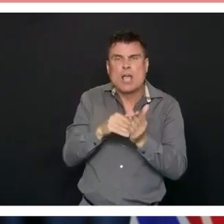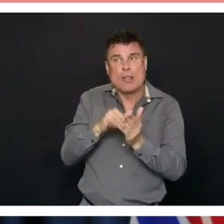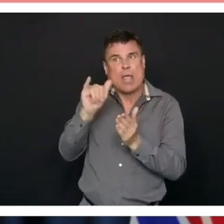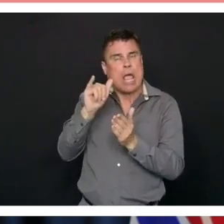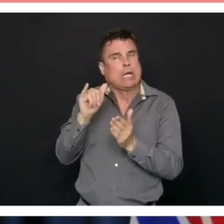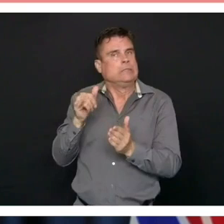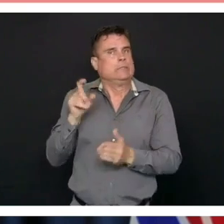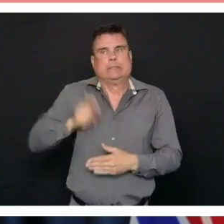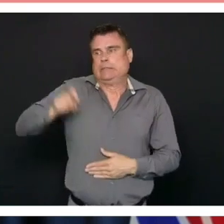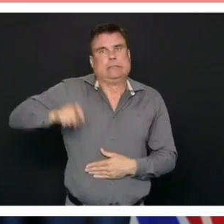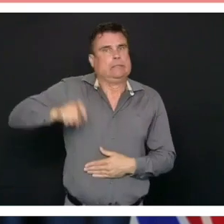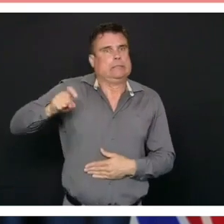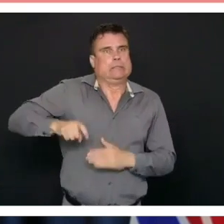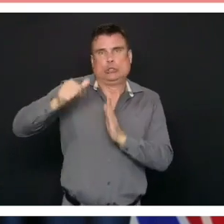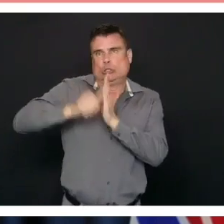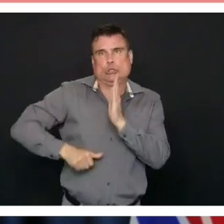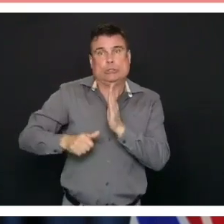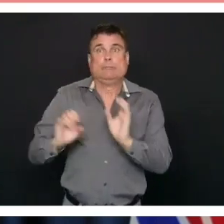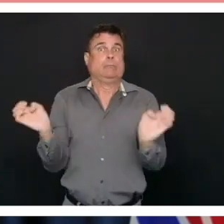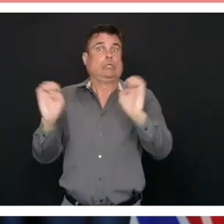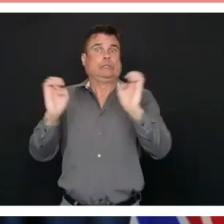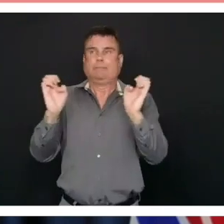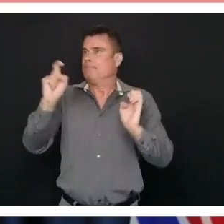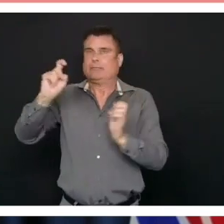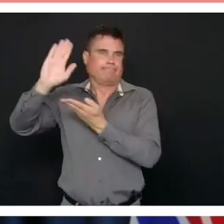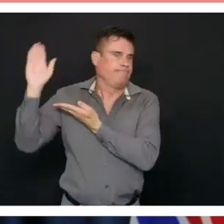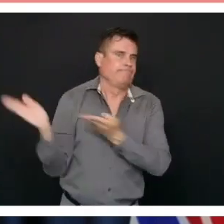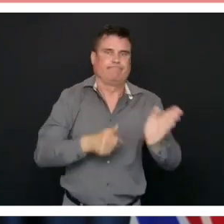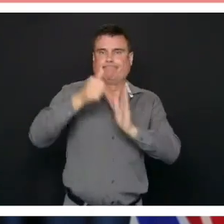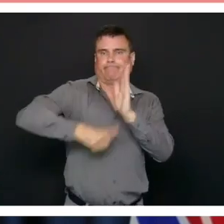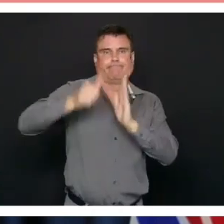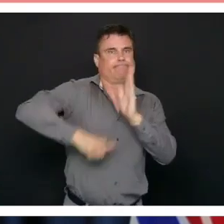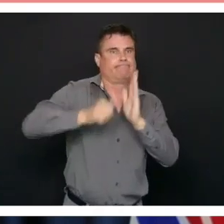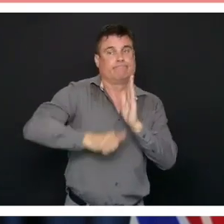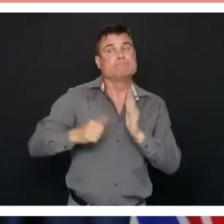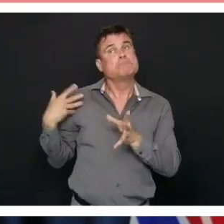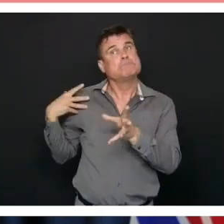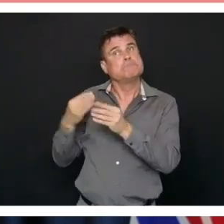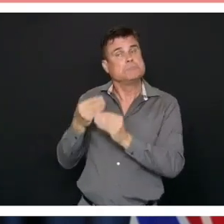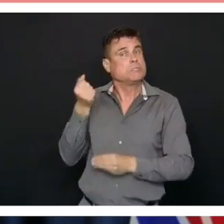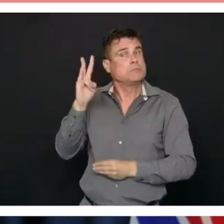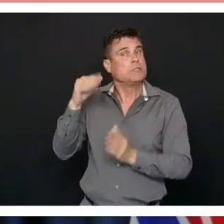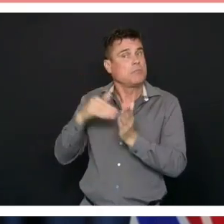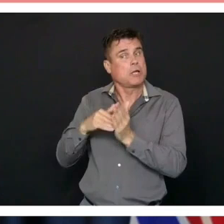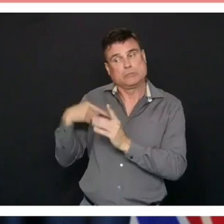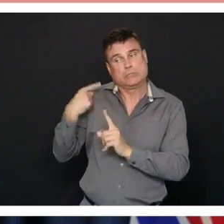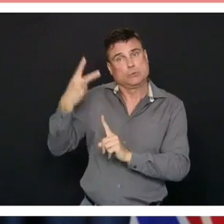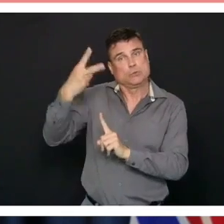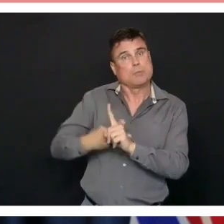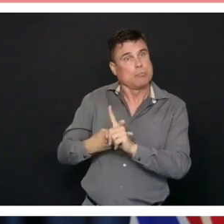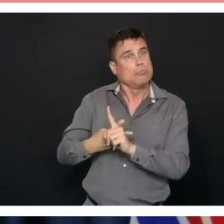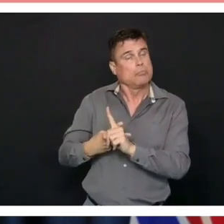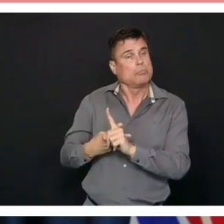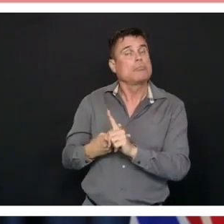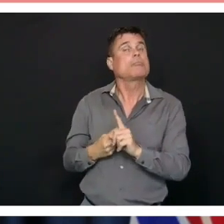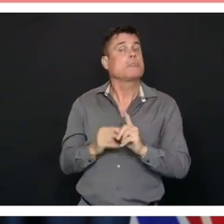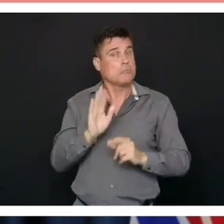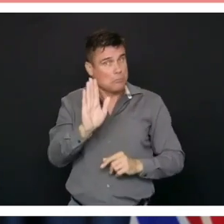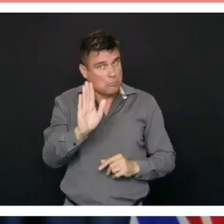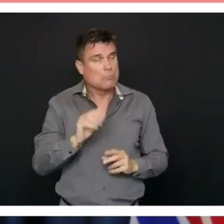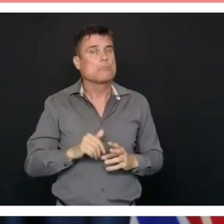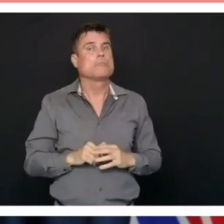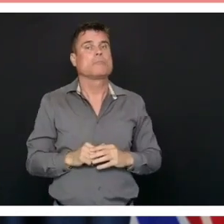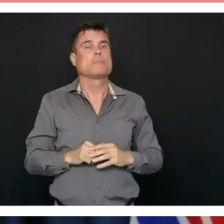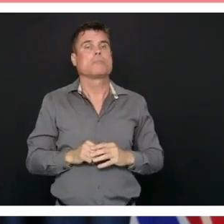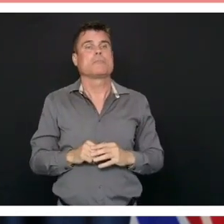with lesser, with shorter required wait periods, two, four, and six weeks. So the